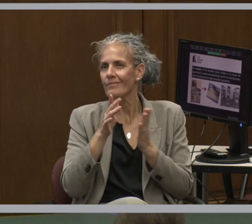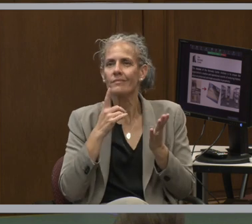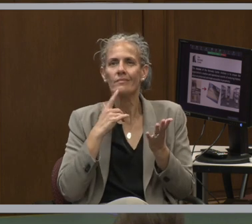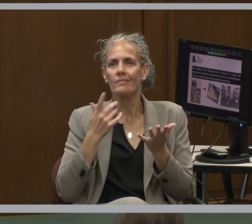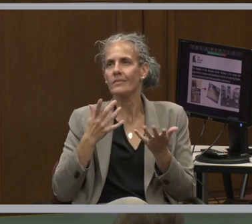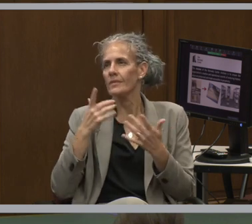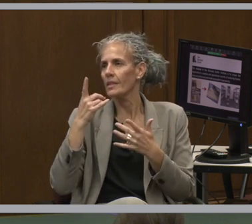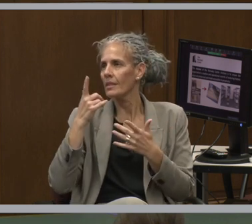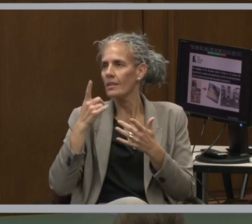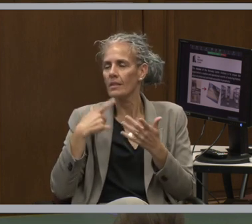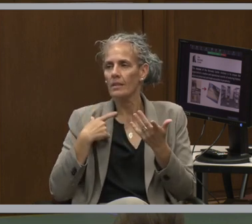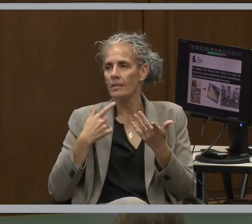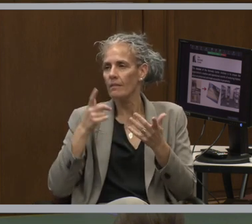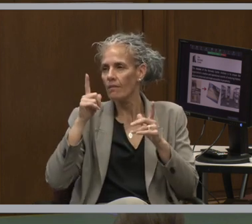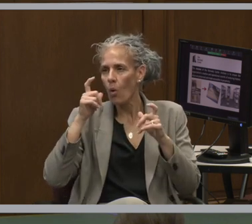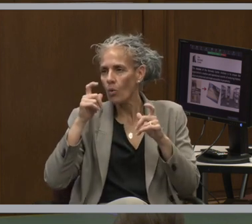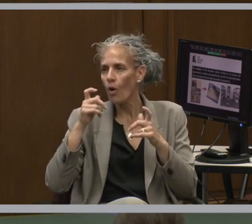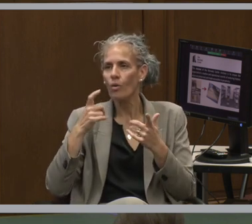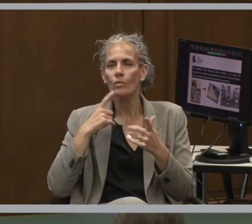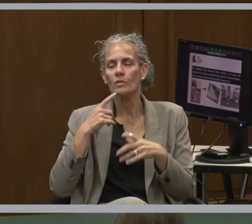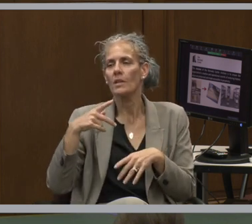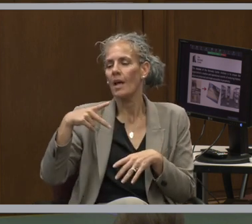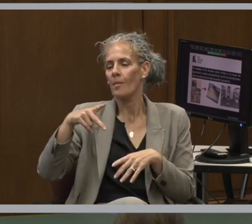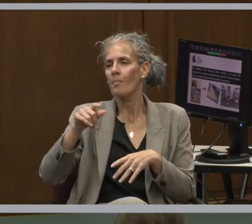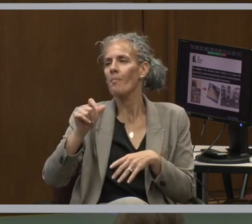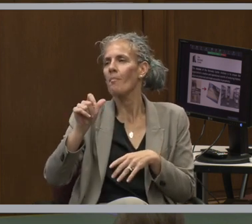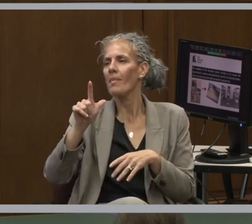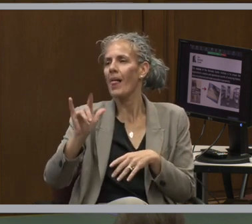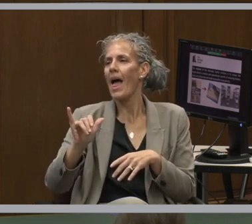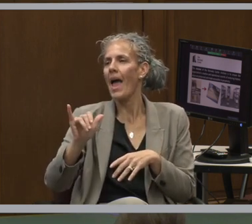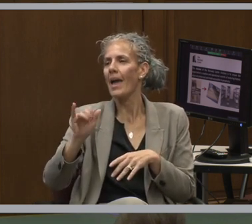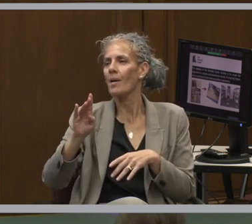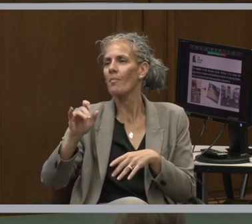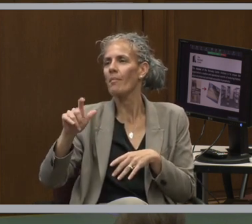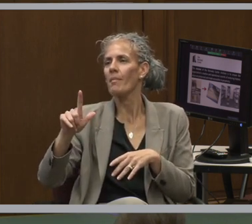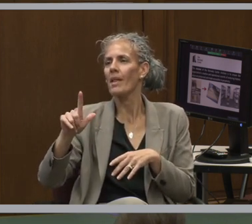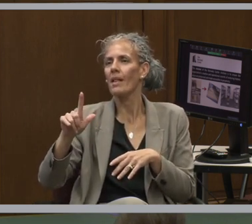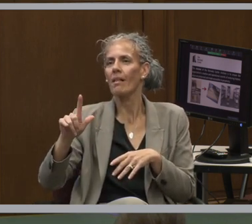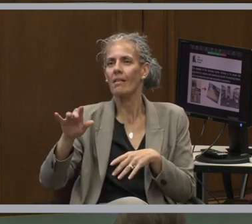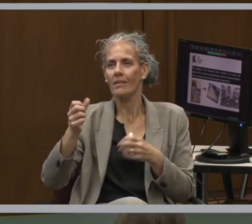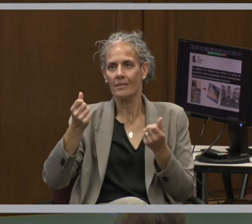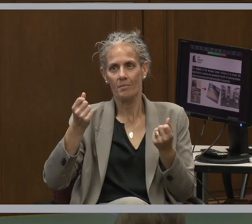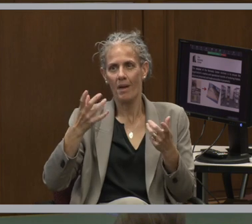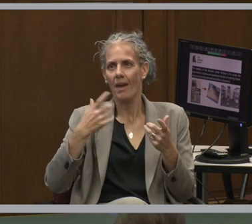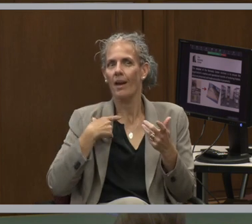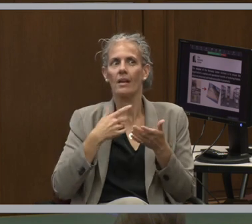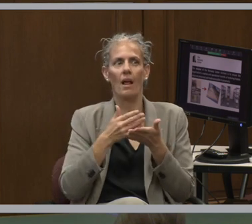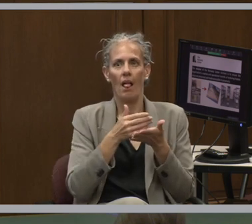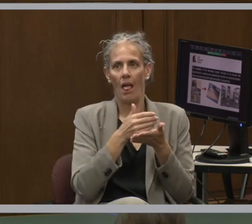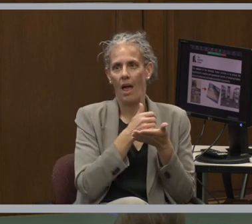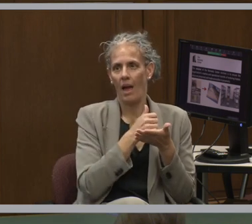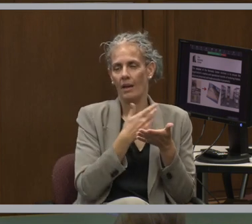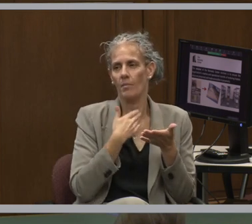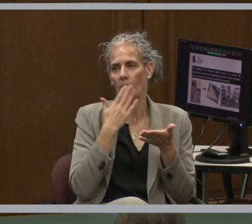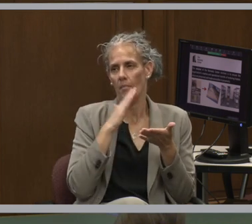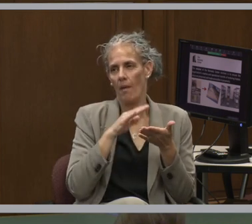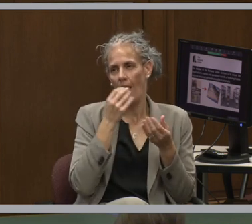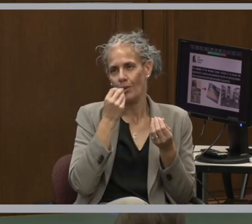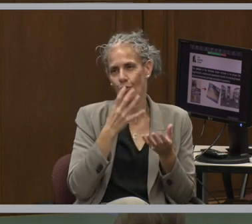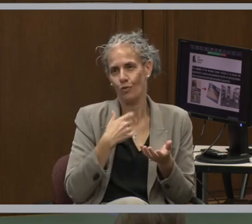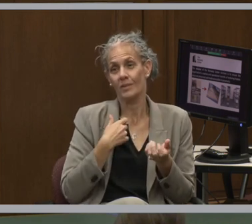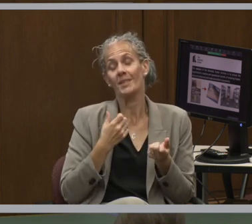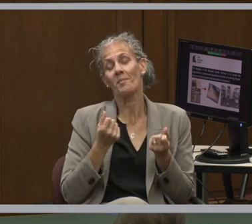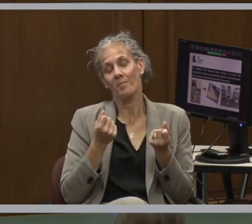lots and lots of playbills. The good news is a lot of people collected playbills. The bad news is a lot of people